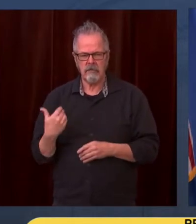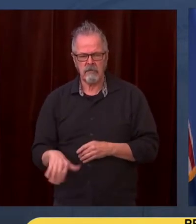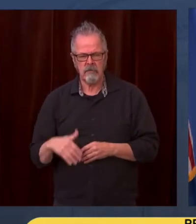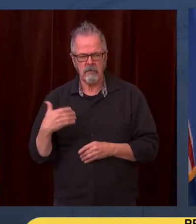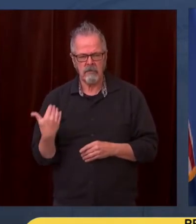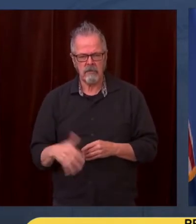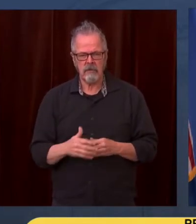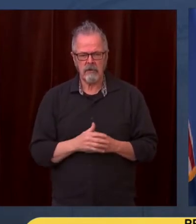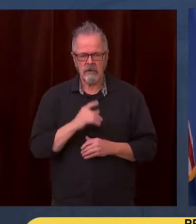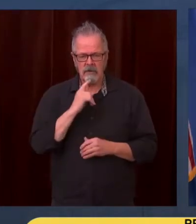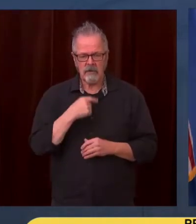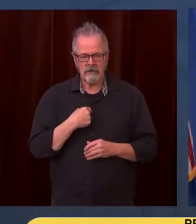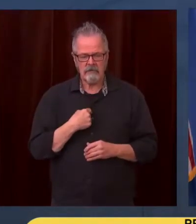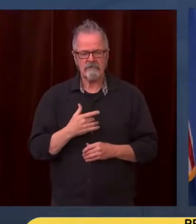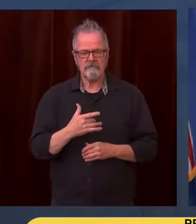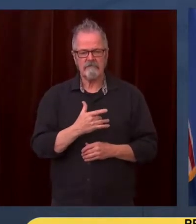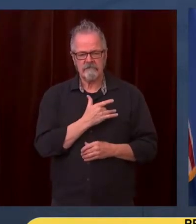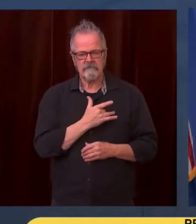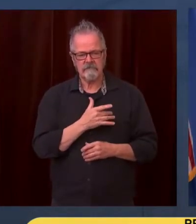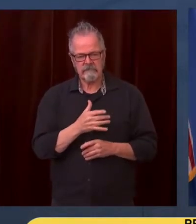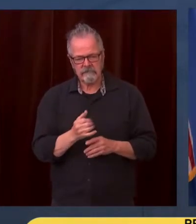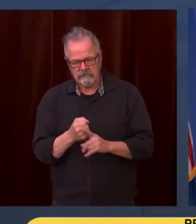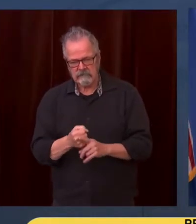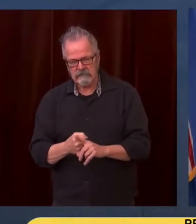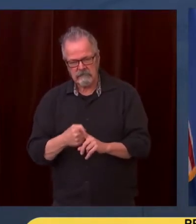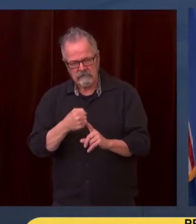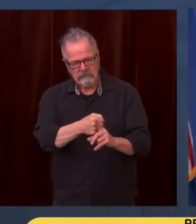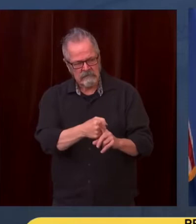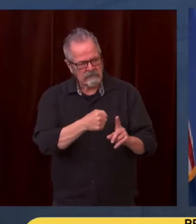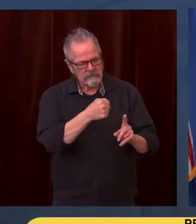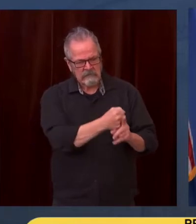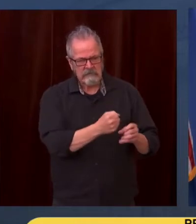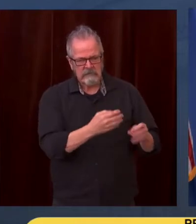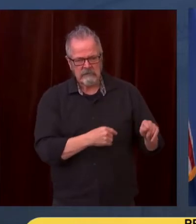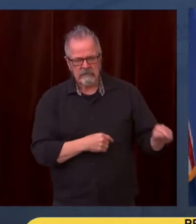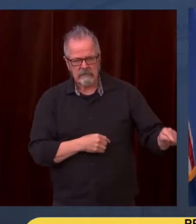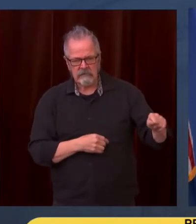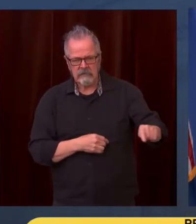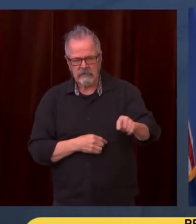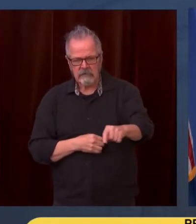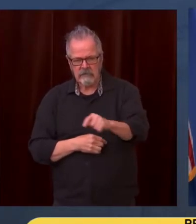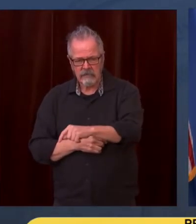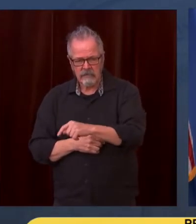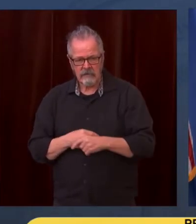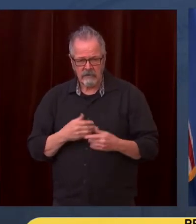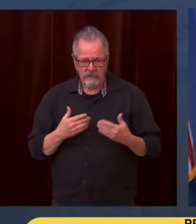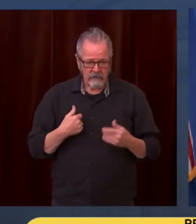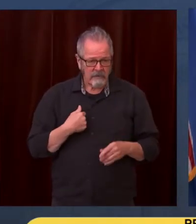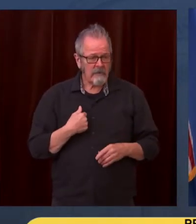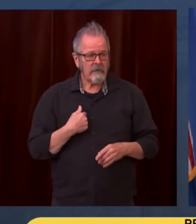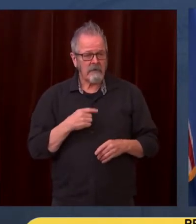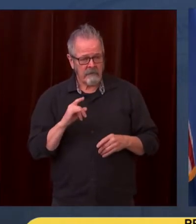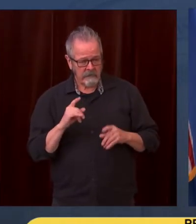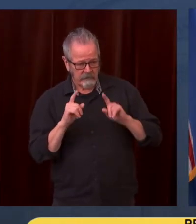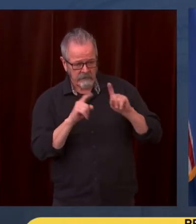and know that those folks and more people will be victimized by climate change in the upcoming years. So we're going to have to do